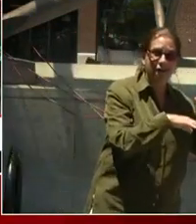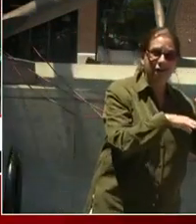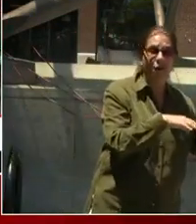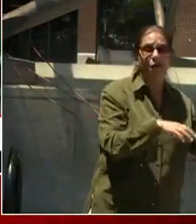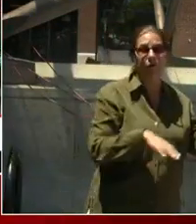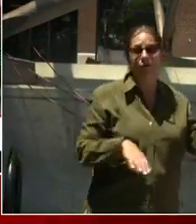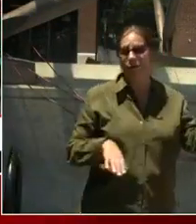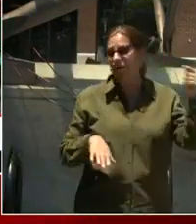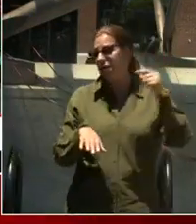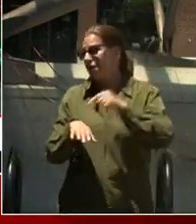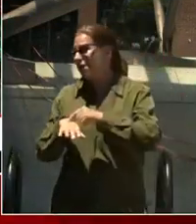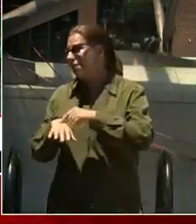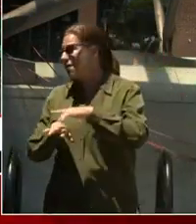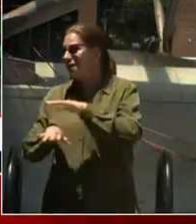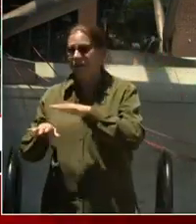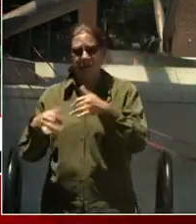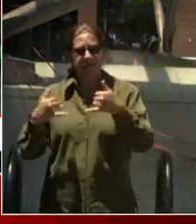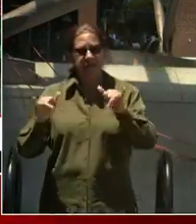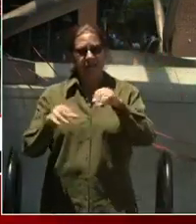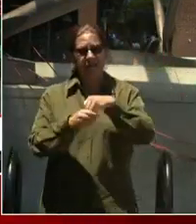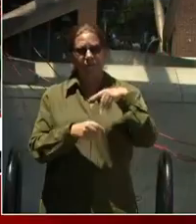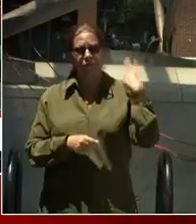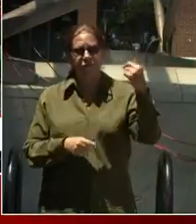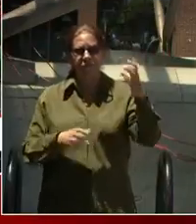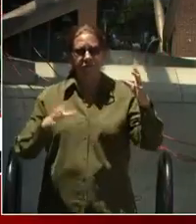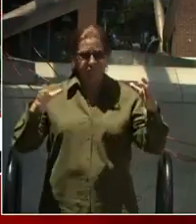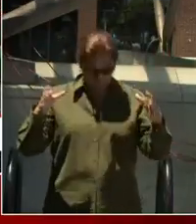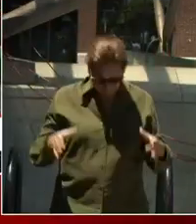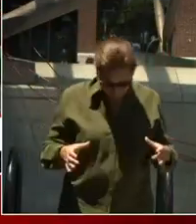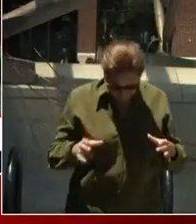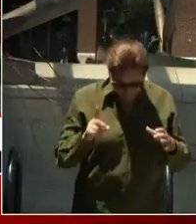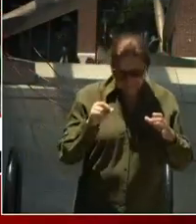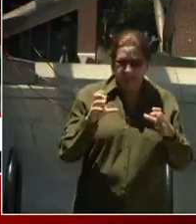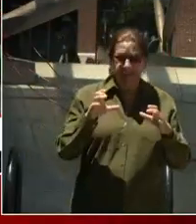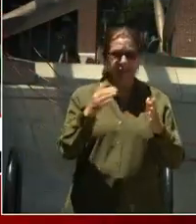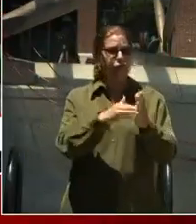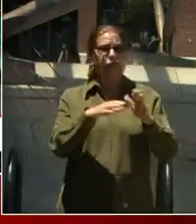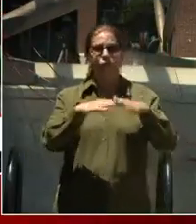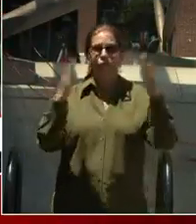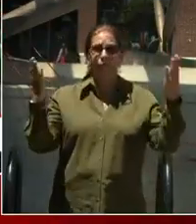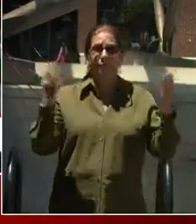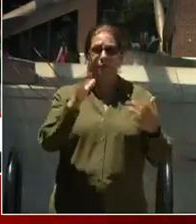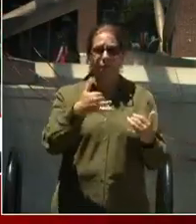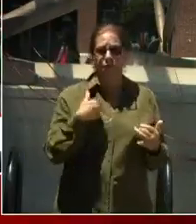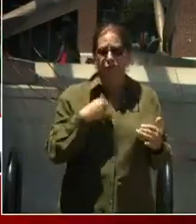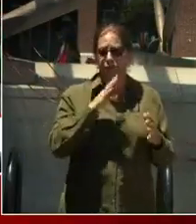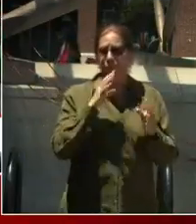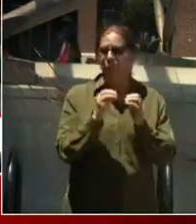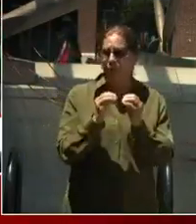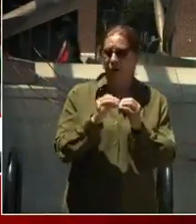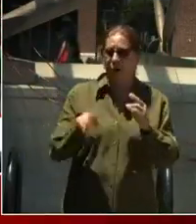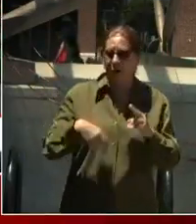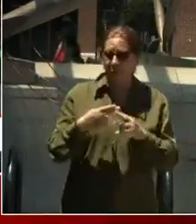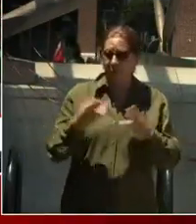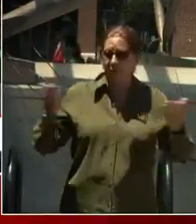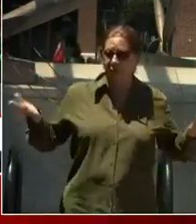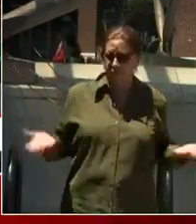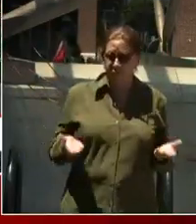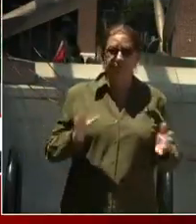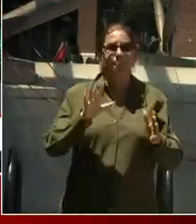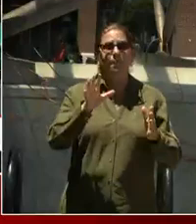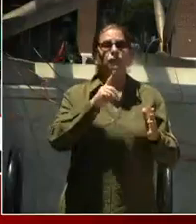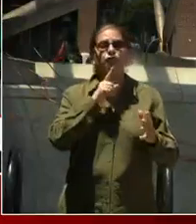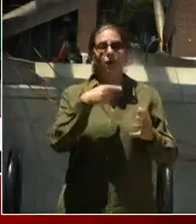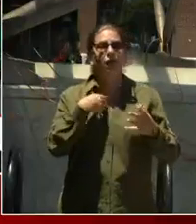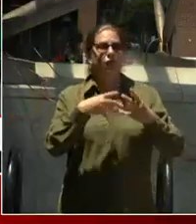.C. Because D.C. is open. This is what we're here to talk about. And while I'm talking about a lot of fun and games.